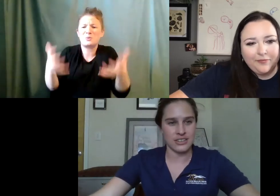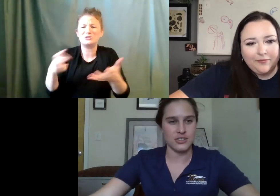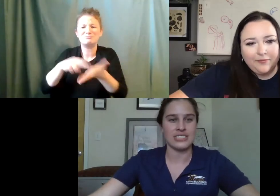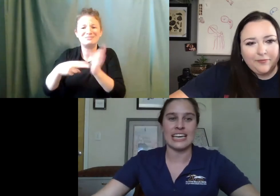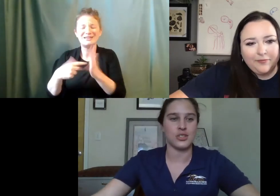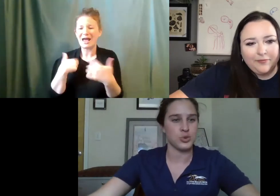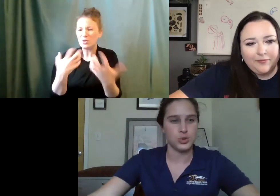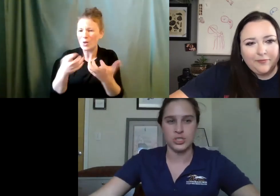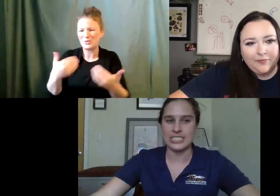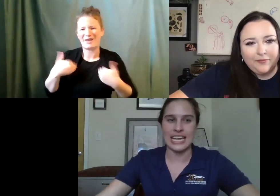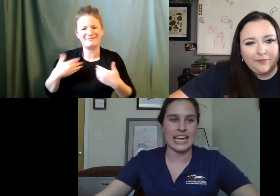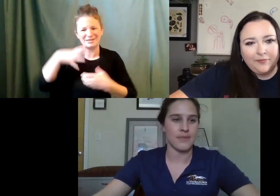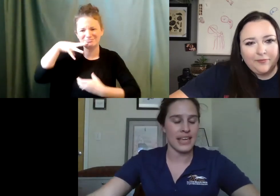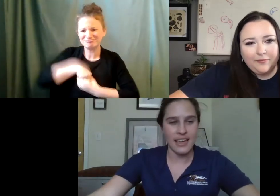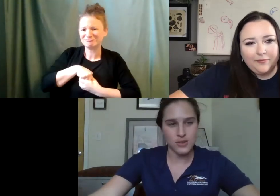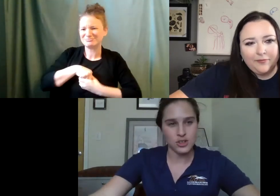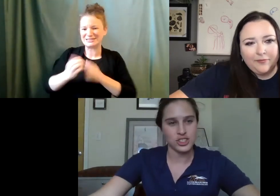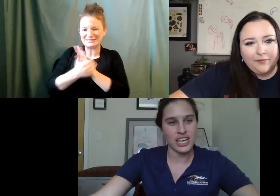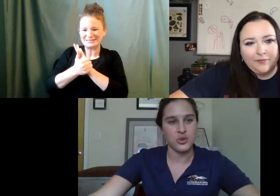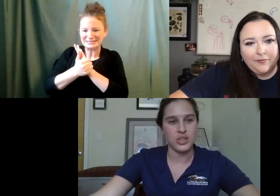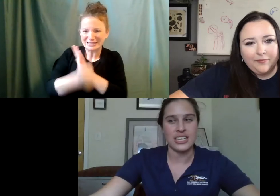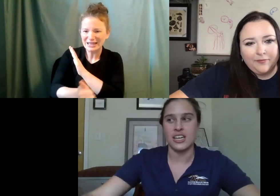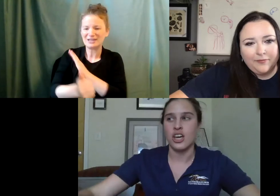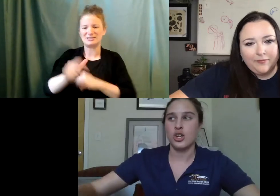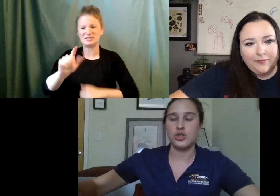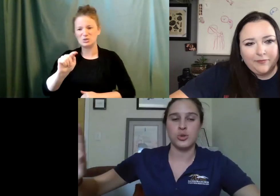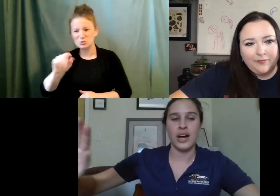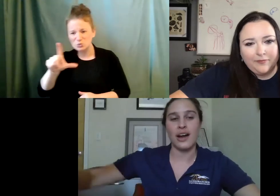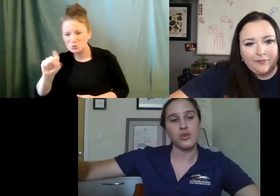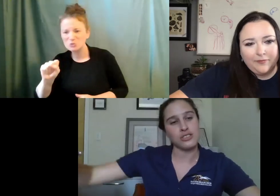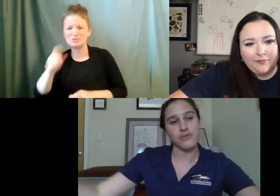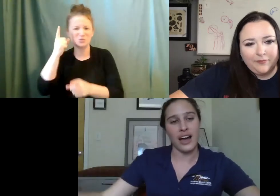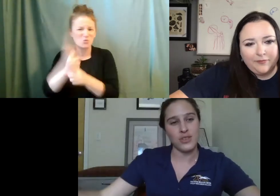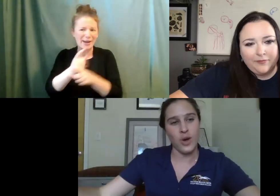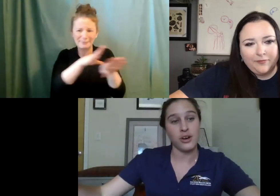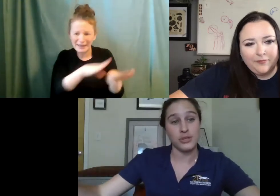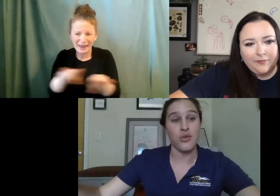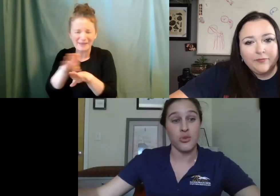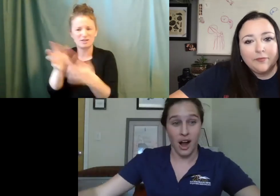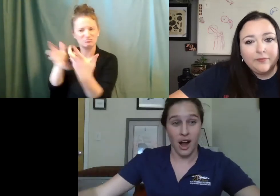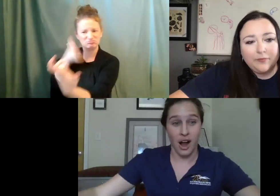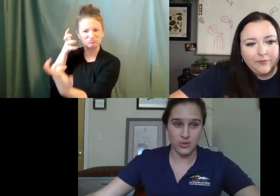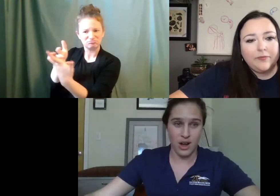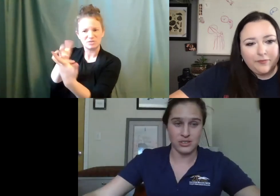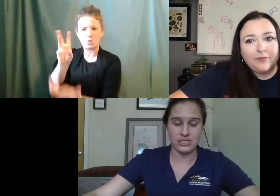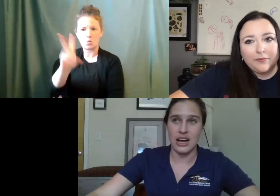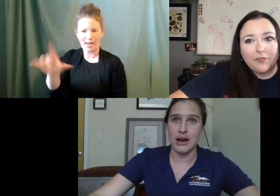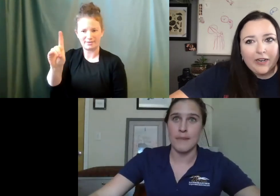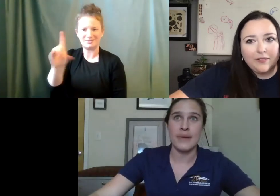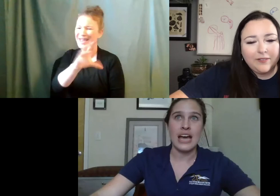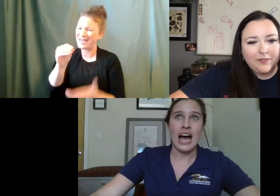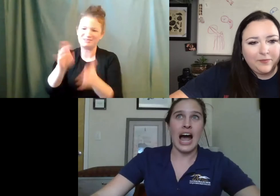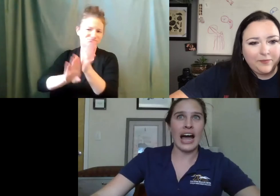skills and tools and behaviors that you need to not only survive in wild, but to thrive in the wild.